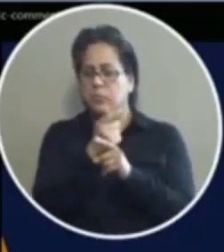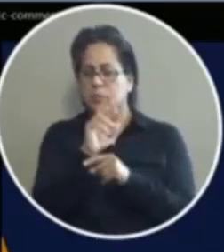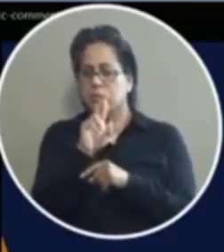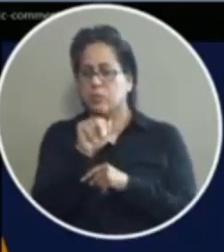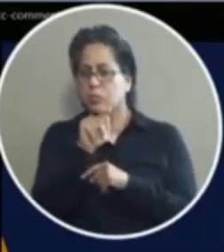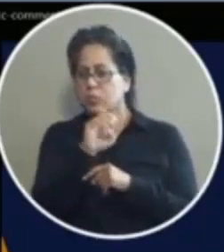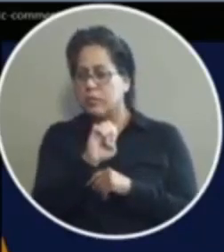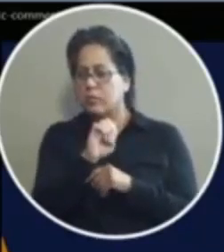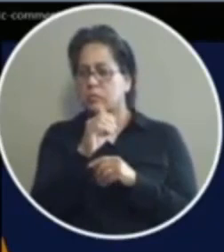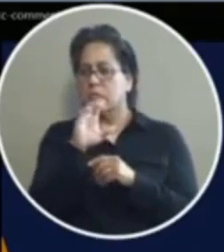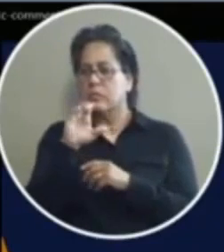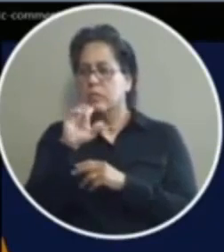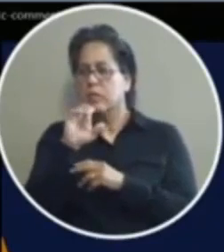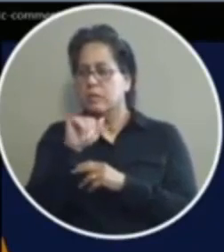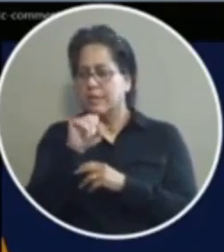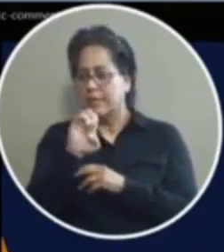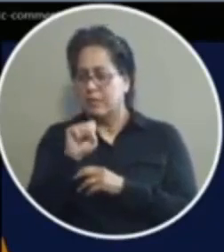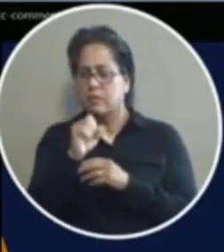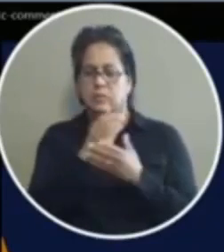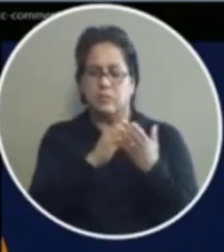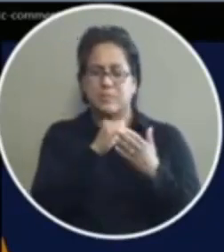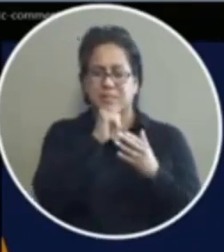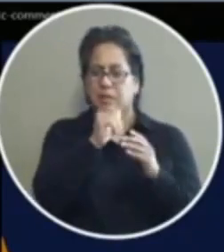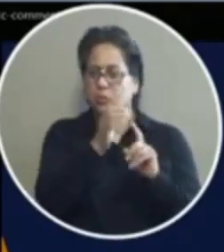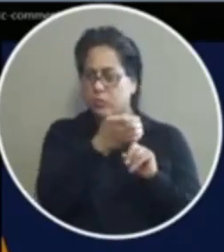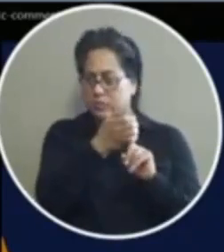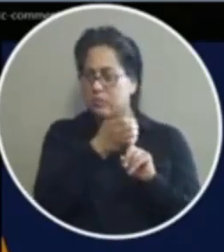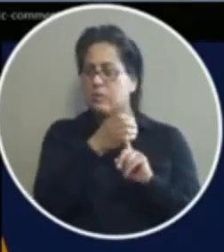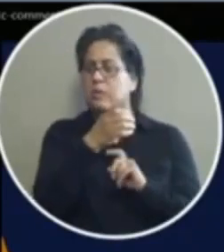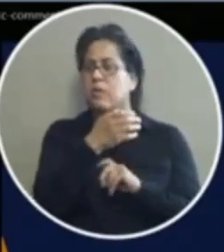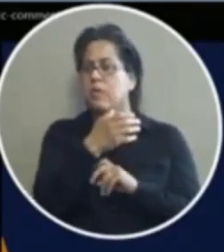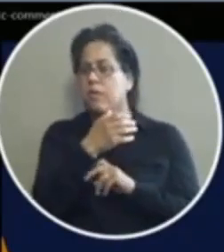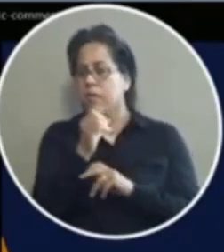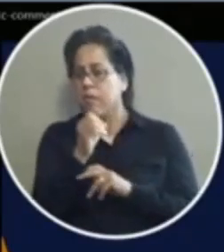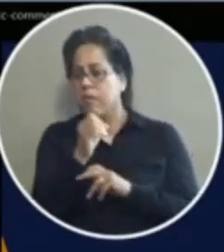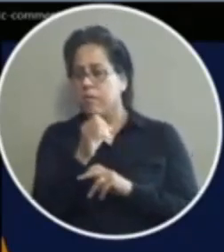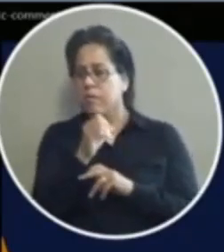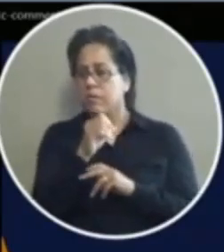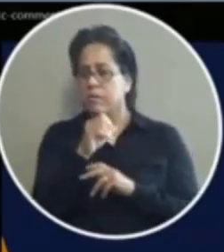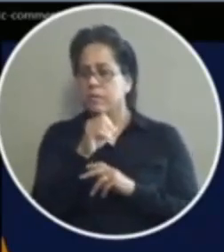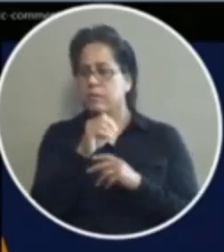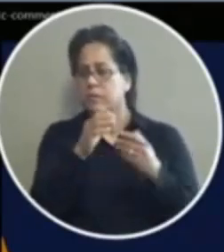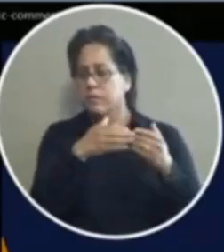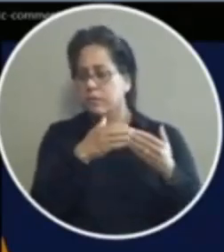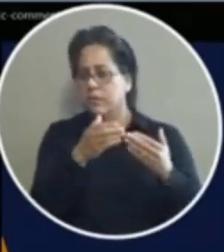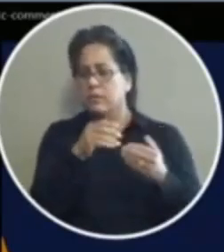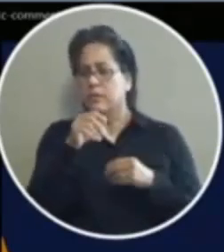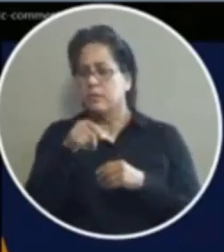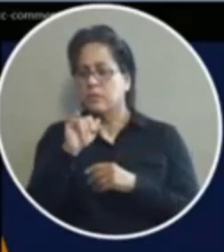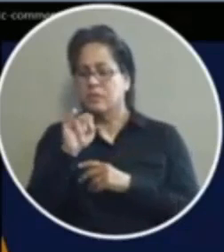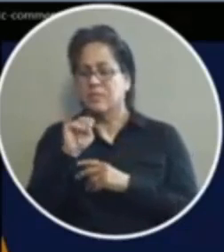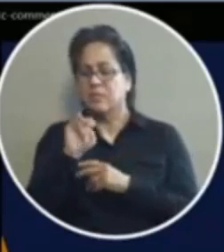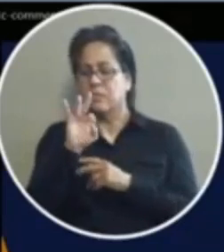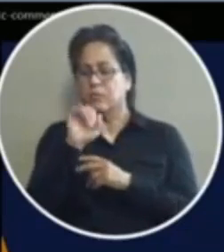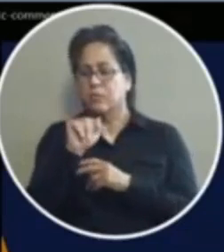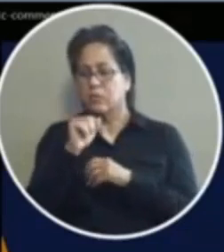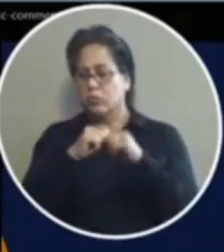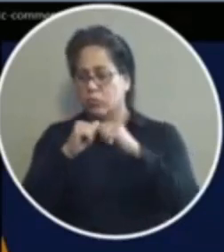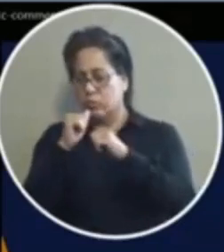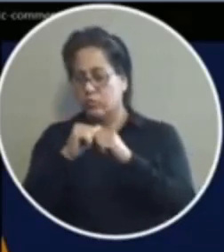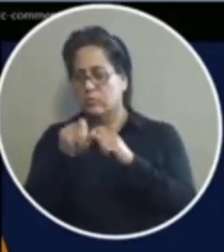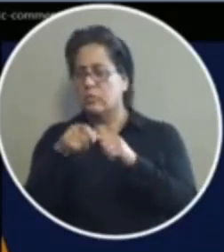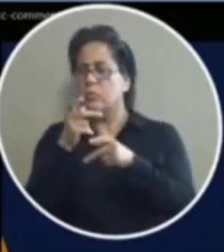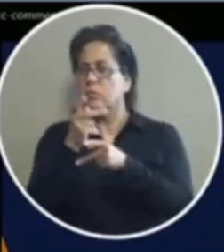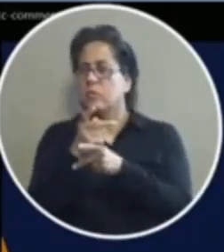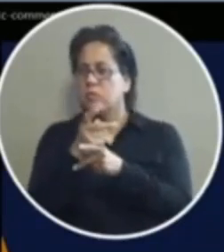where cases brought to us that were non-arrest i mean why do you think we have that name for it anyway like there is an infrastructure piece to this that's not